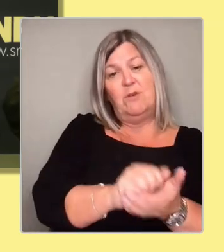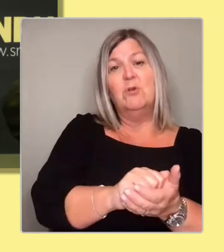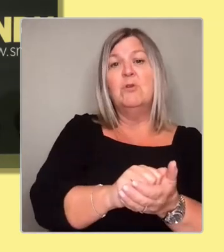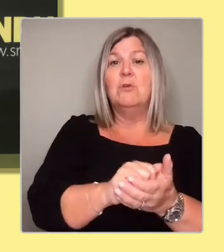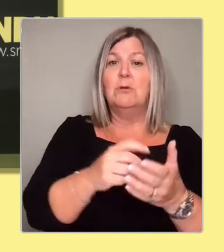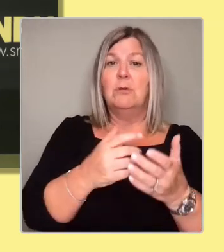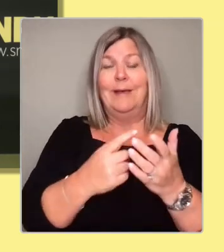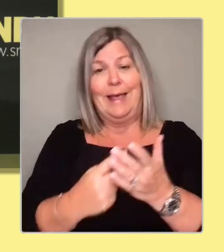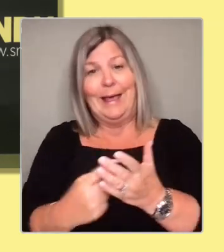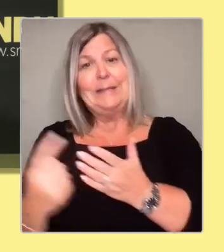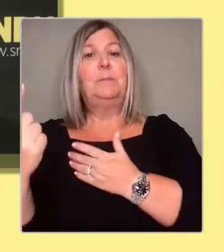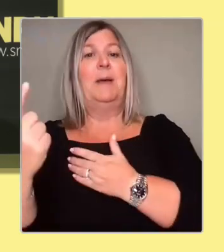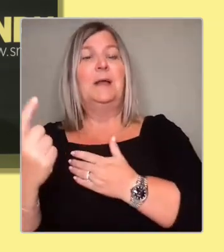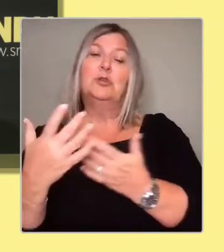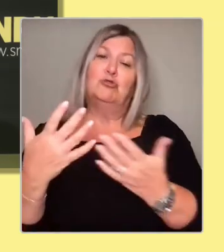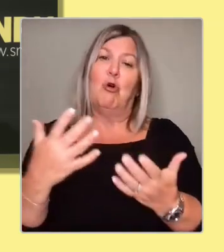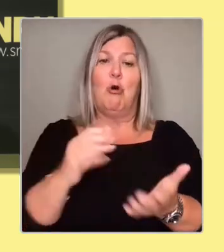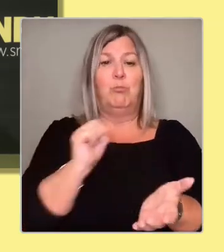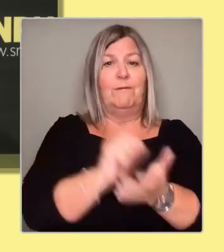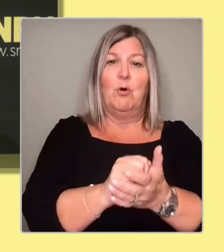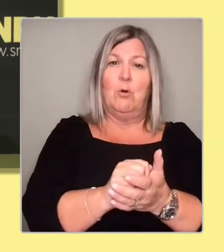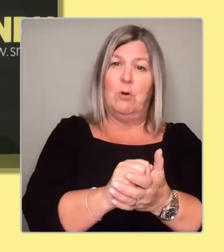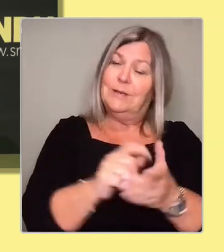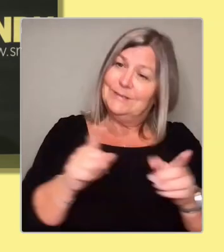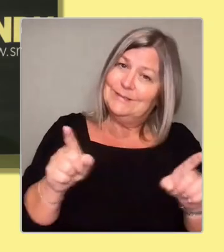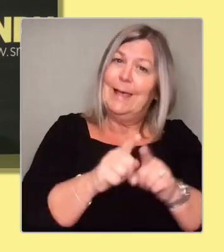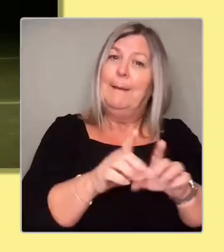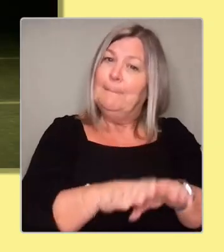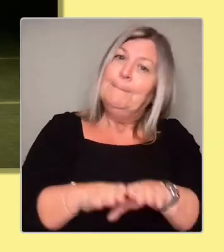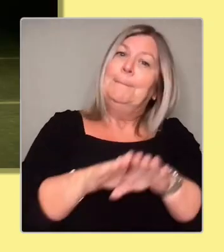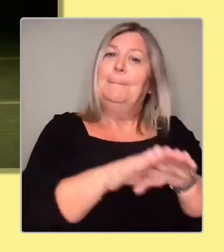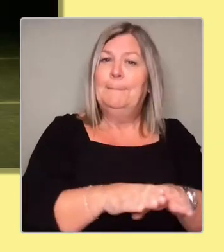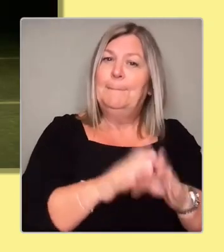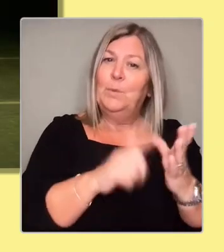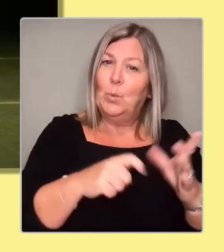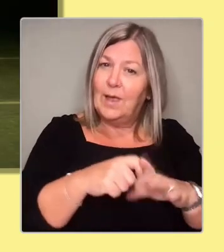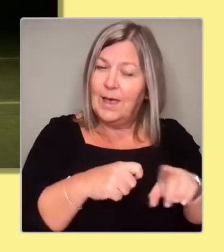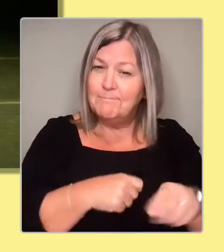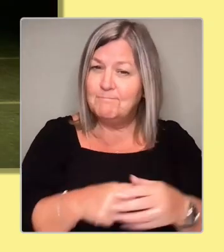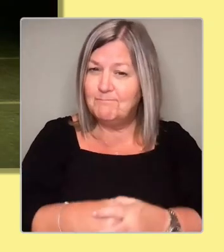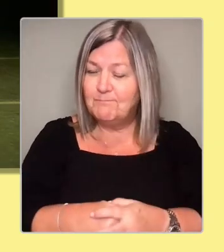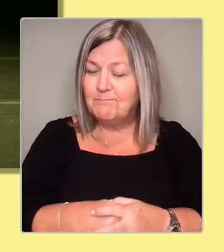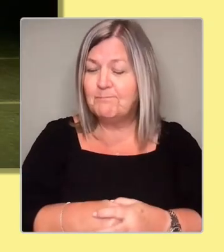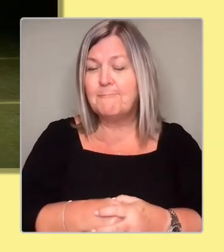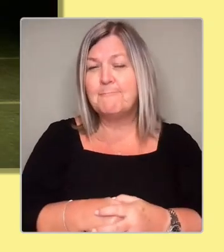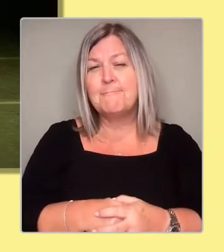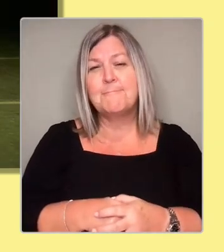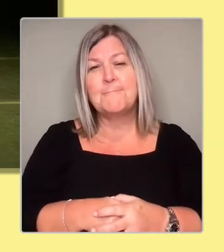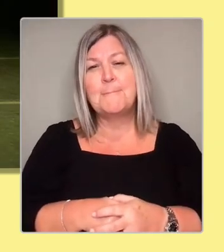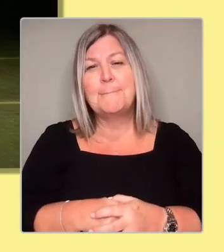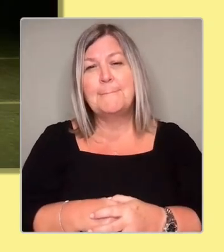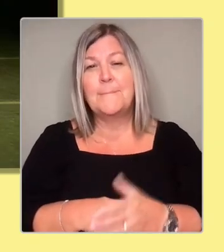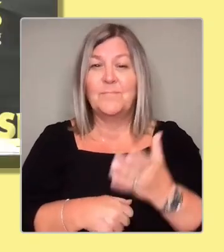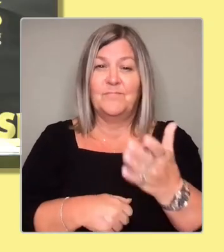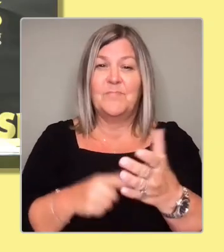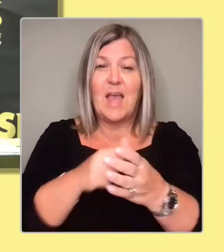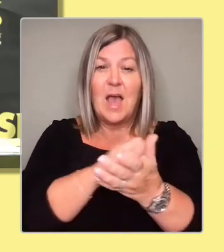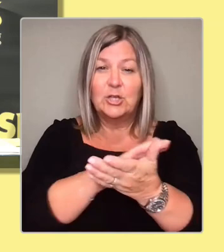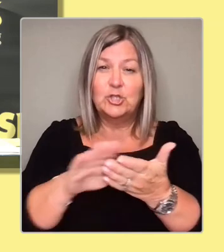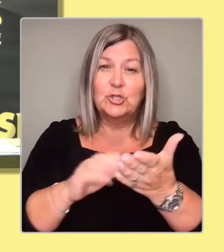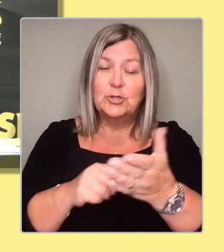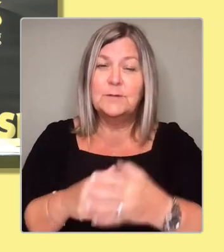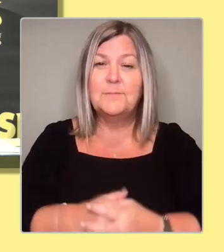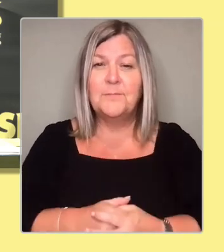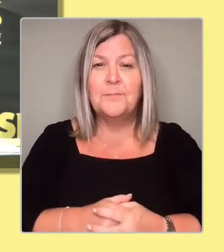amongst members for the route forward. Thanks very much. Ash? So yes, it's the answer to your question.